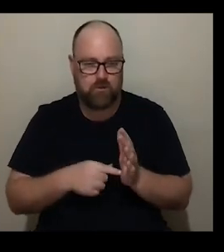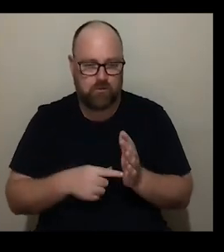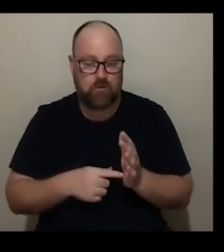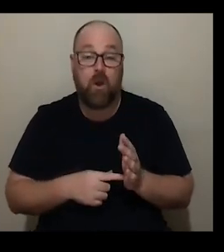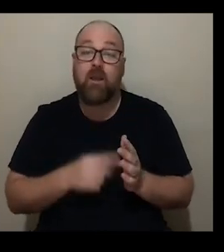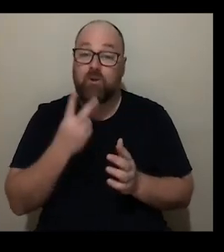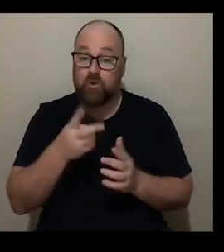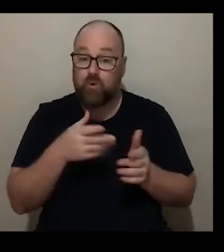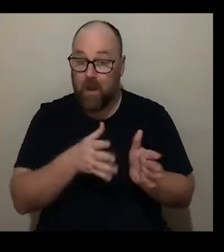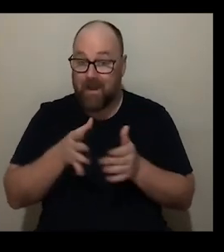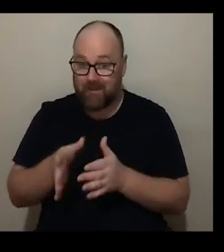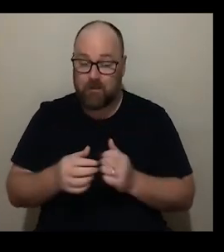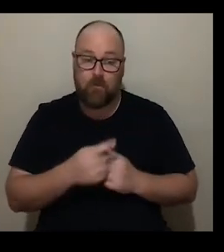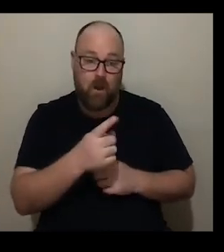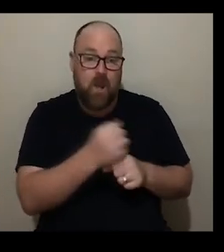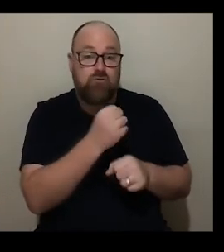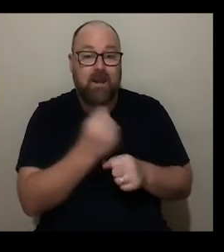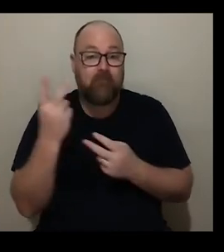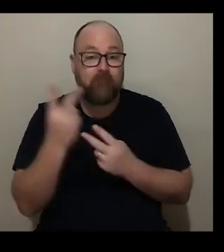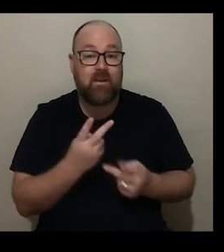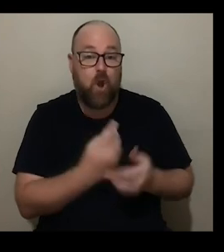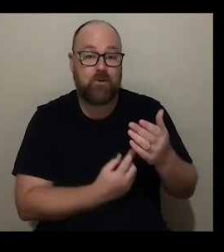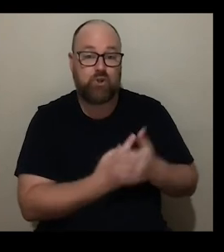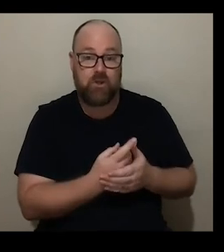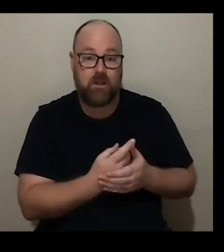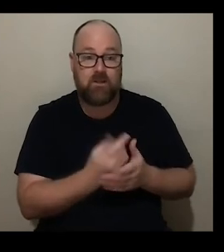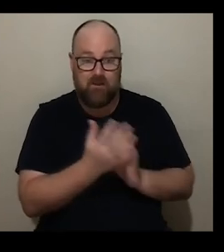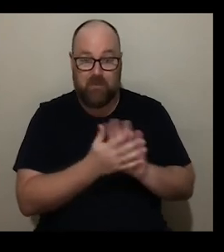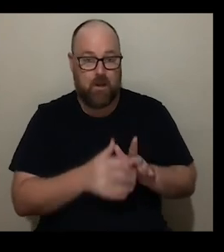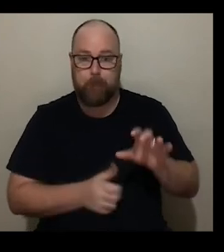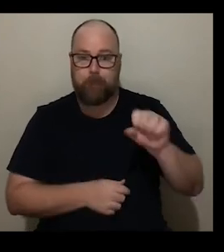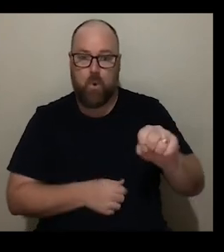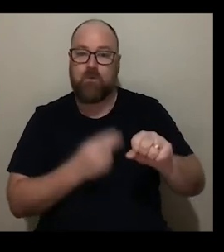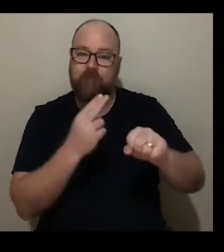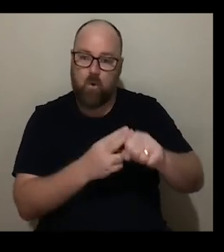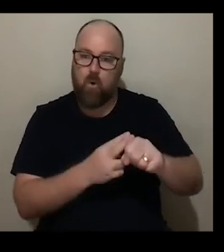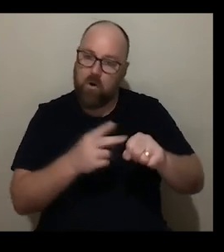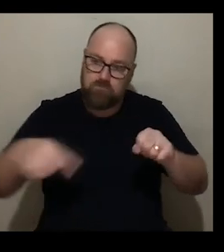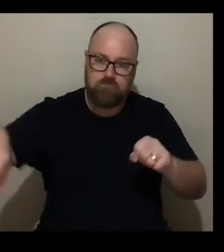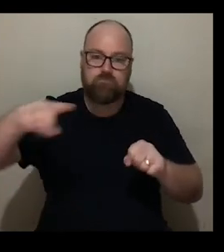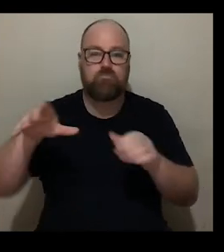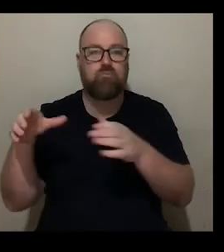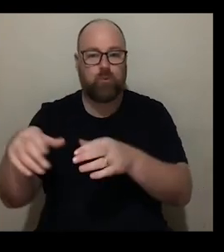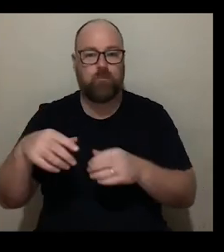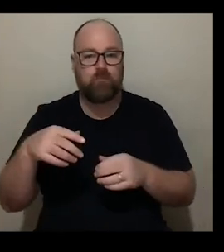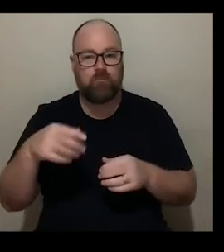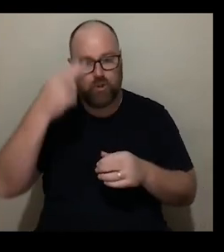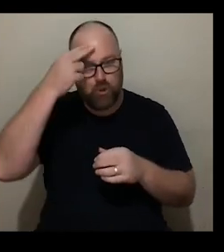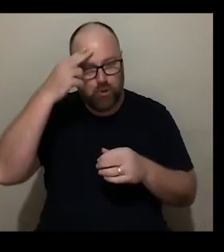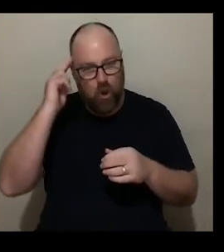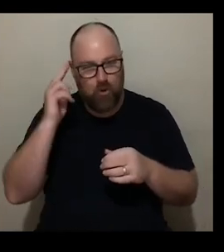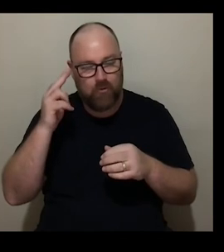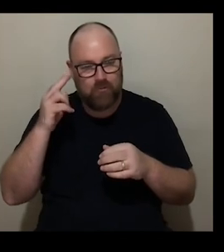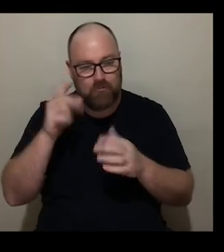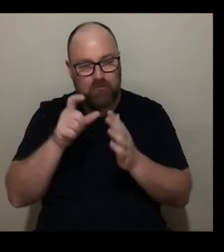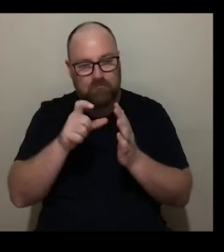create visiting opportunities which are specifically reserved for neurodivergent people and their families and we've been doing